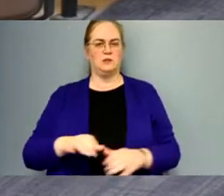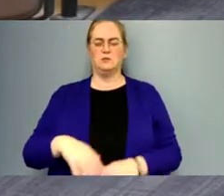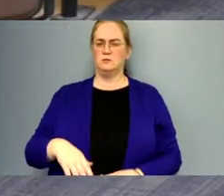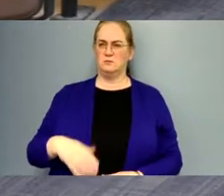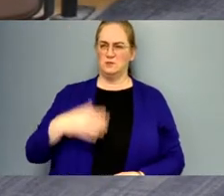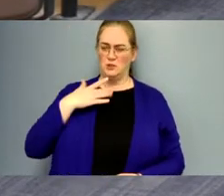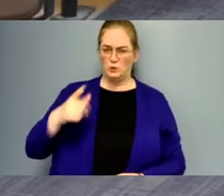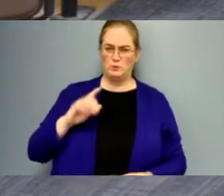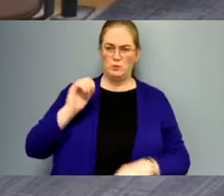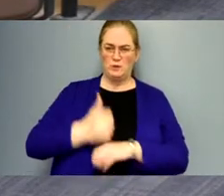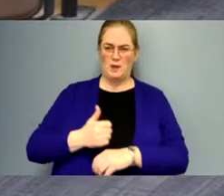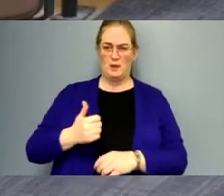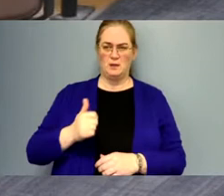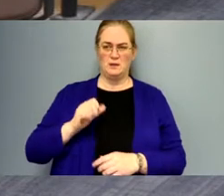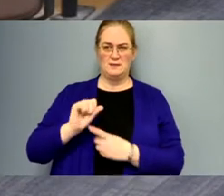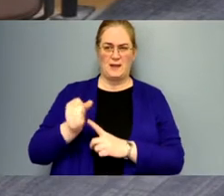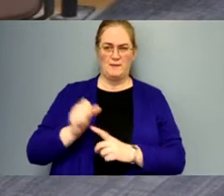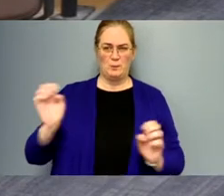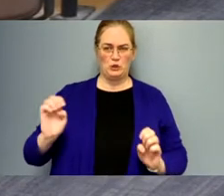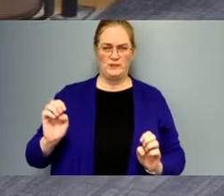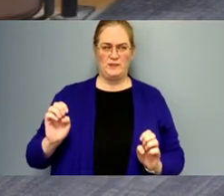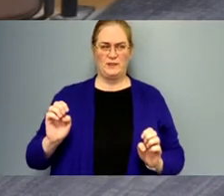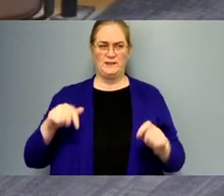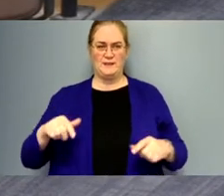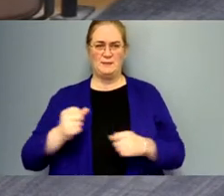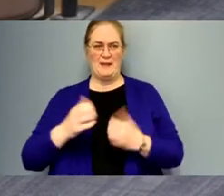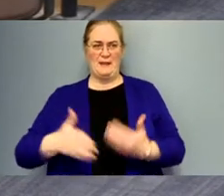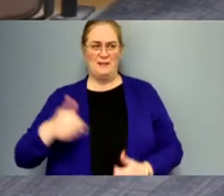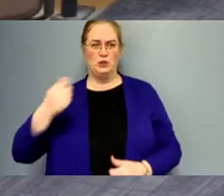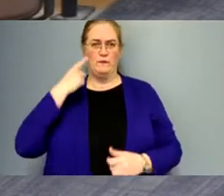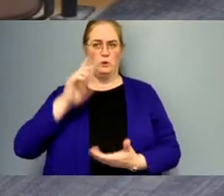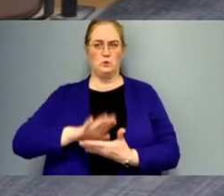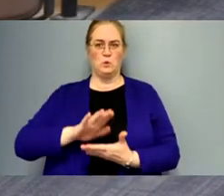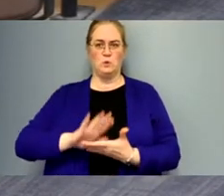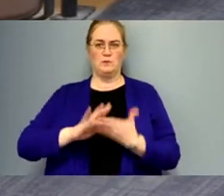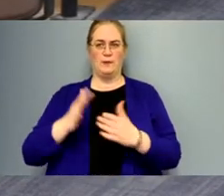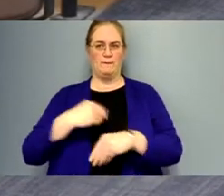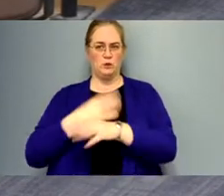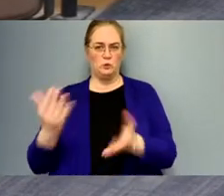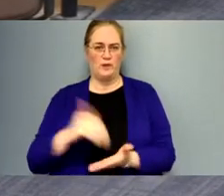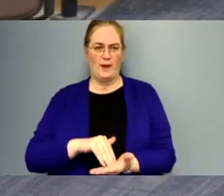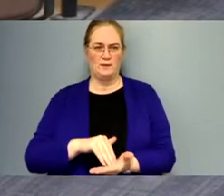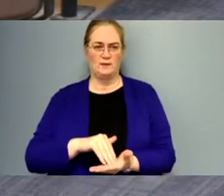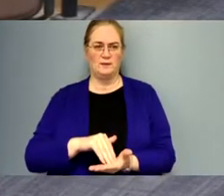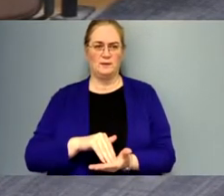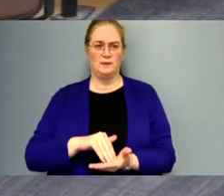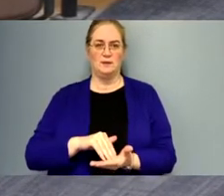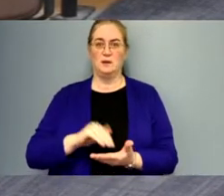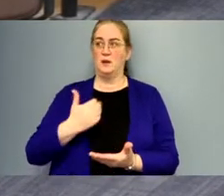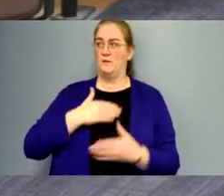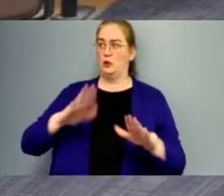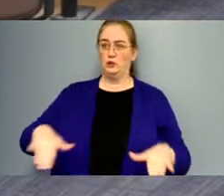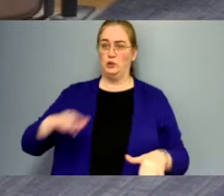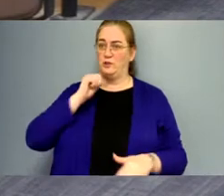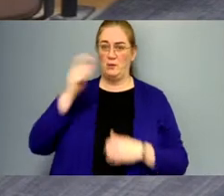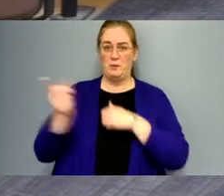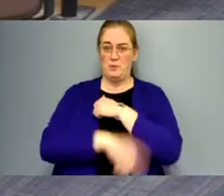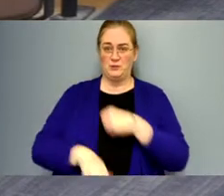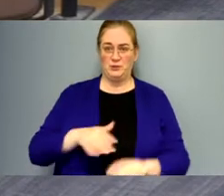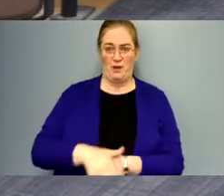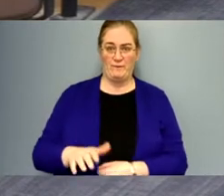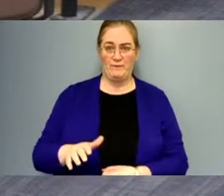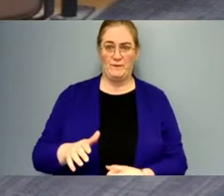us back into a state of an emergency is this to make it easier for schools to go virtual again have our children not been punished enough